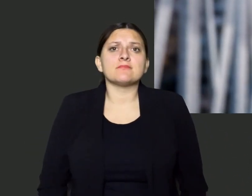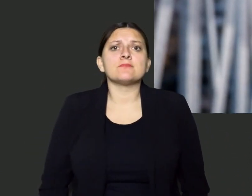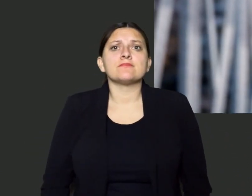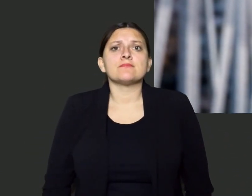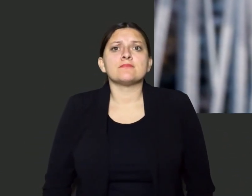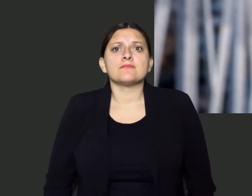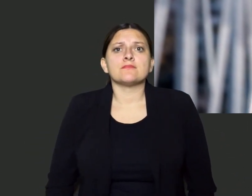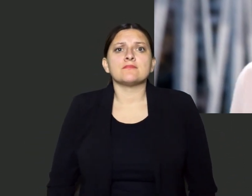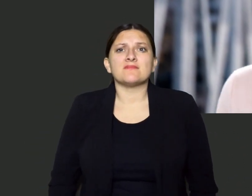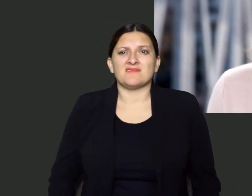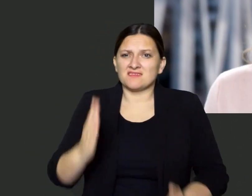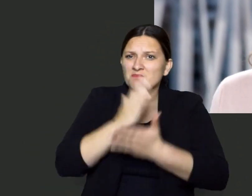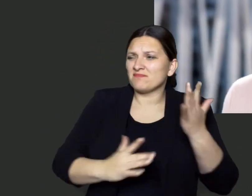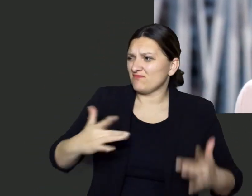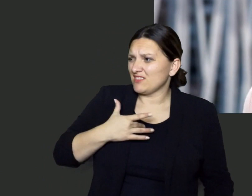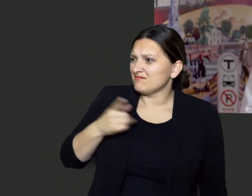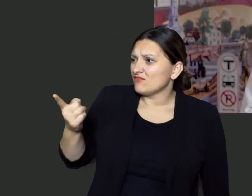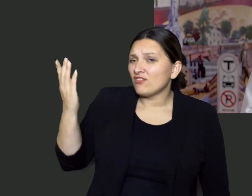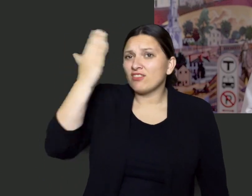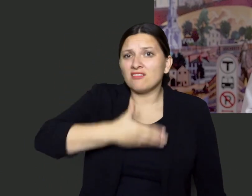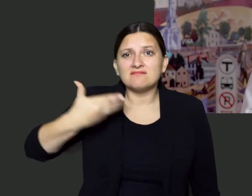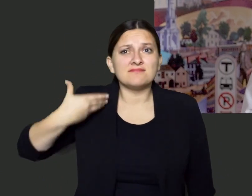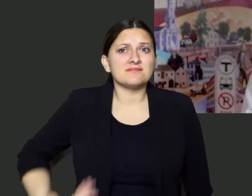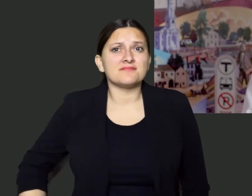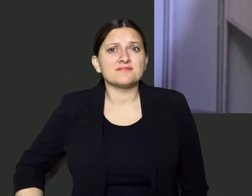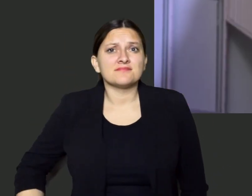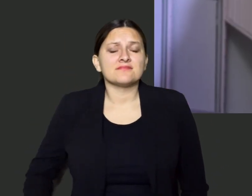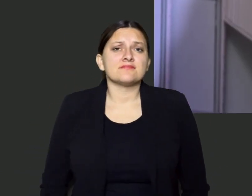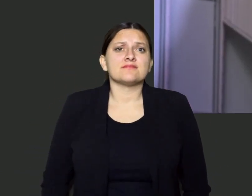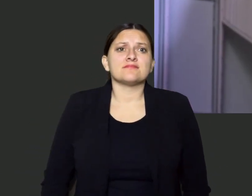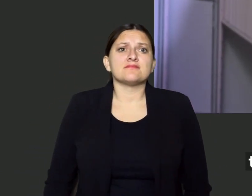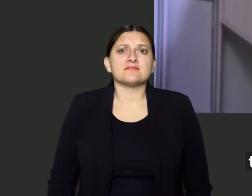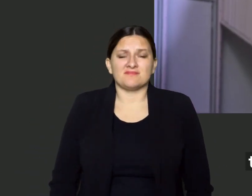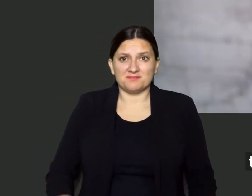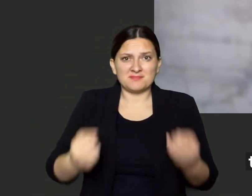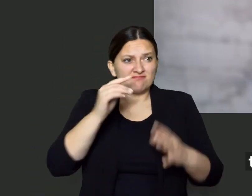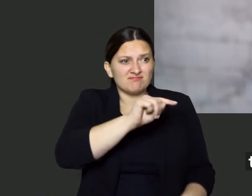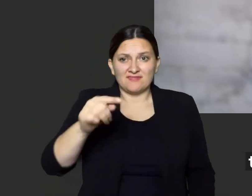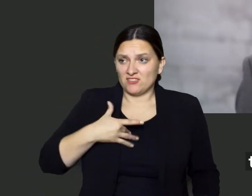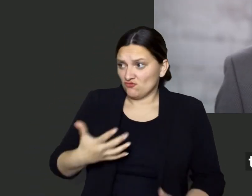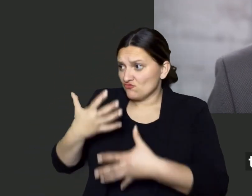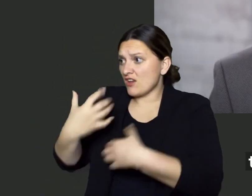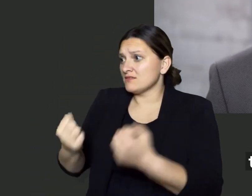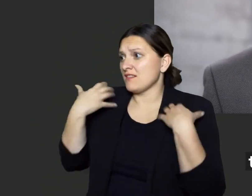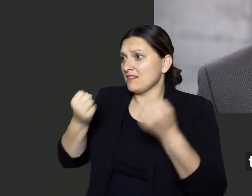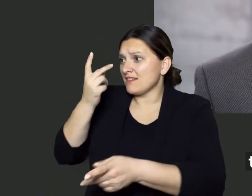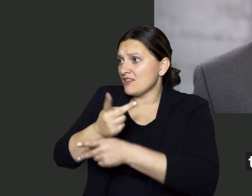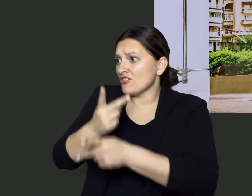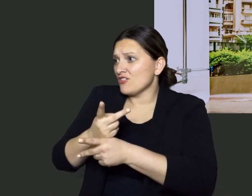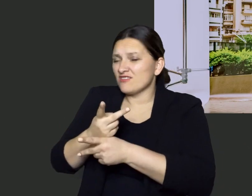People who sometimes feel invisible. For so many, their trust in health care has been lost.